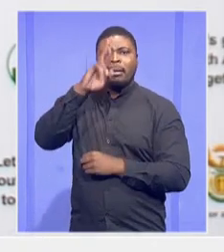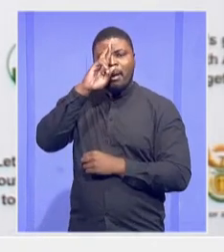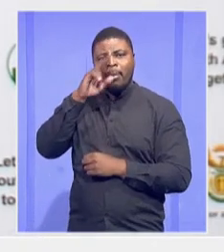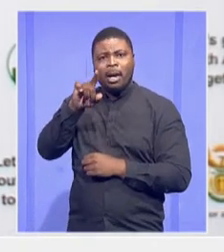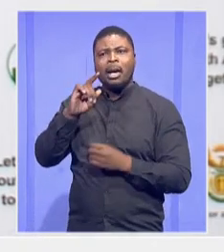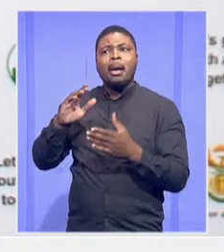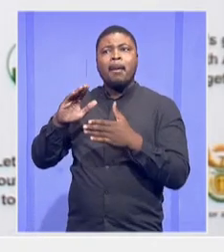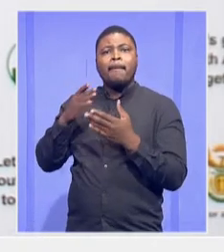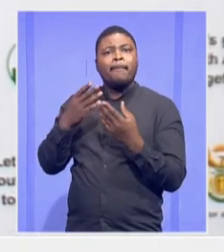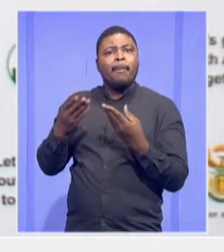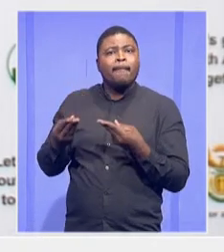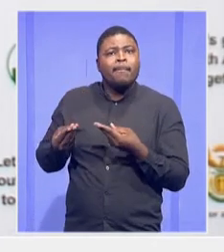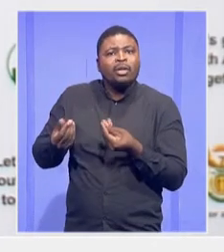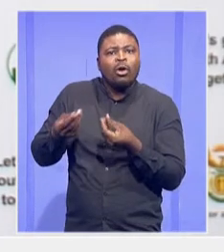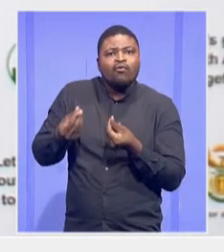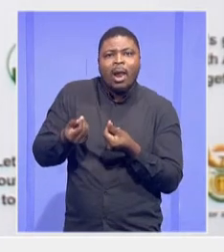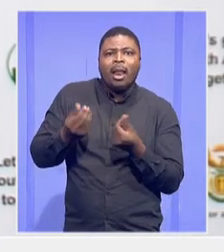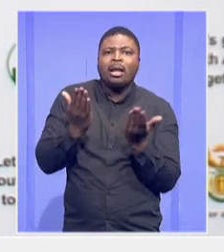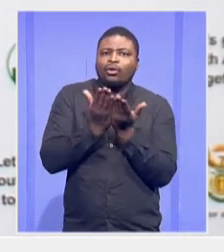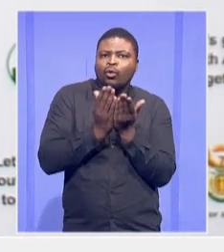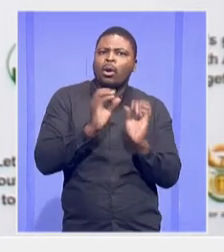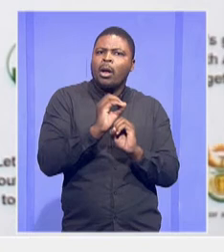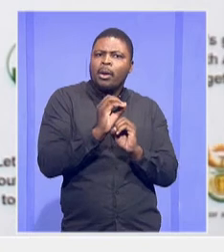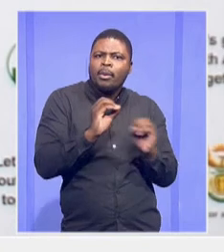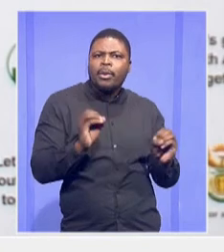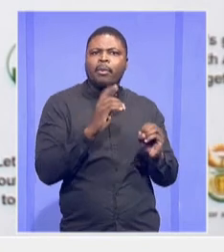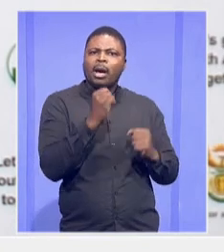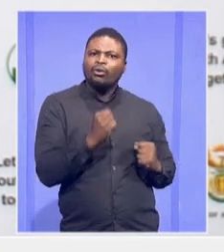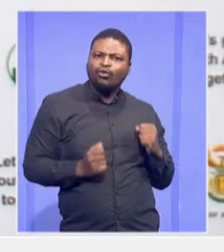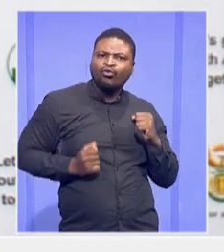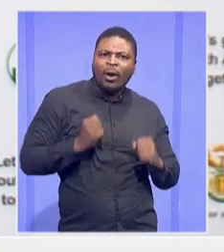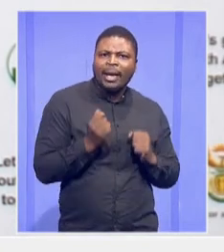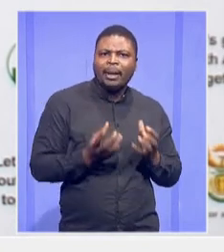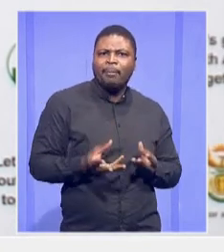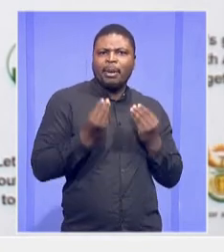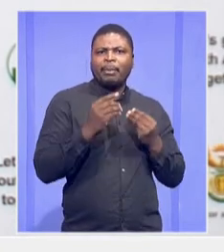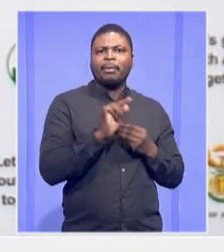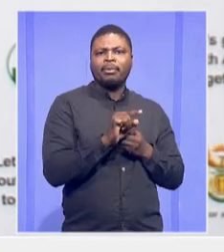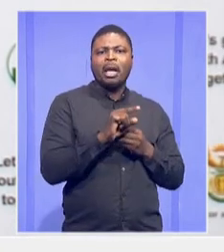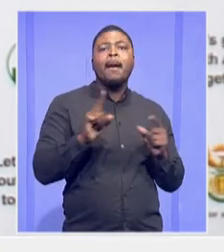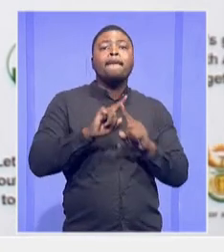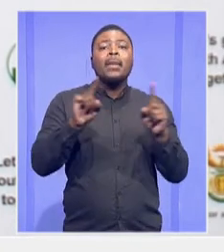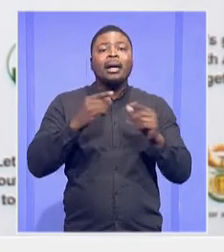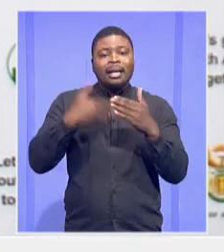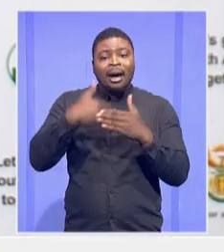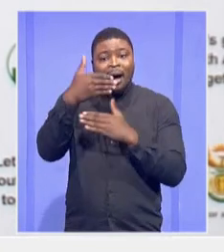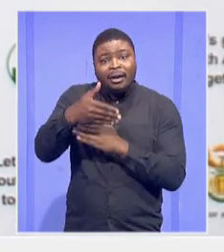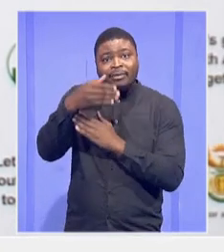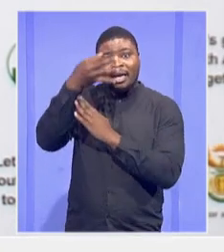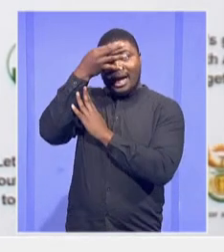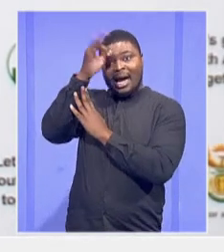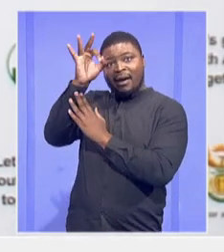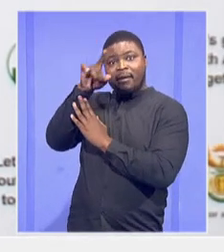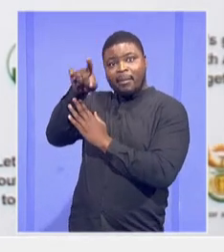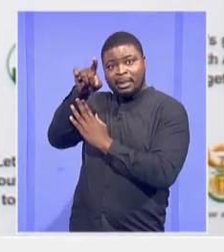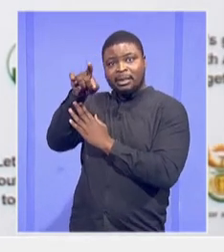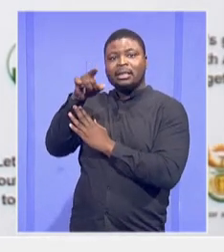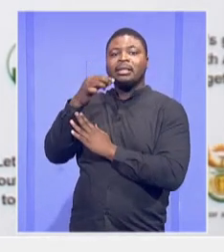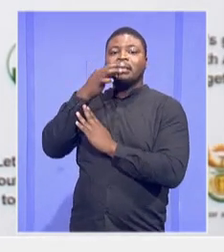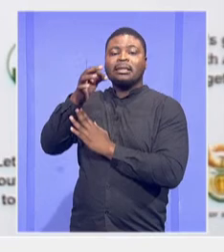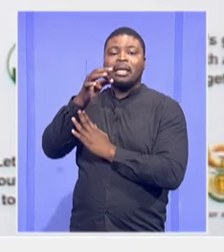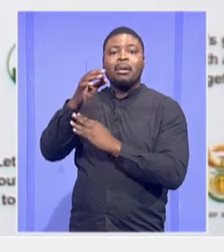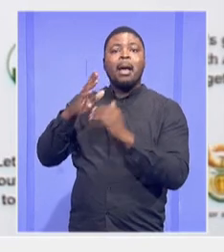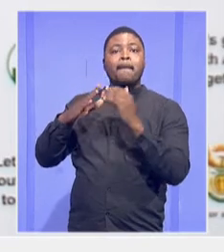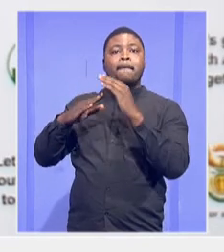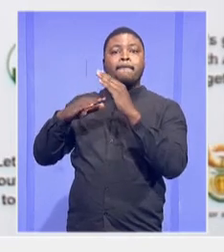reality that we had to go through. And after the government allowed the build industry